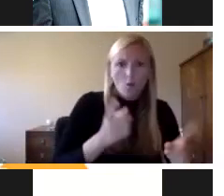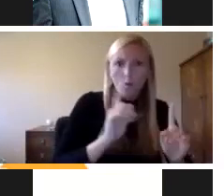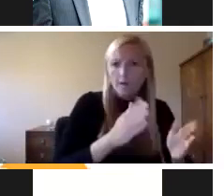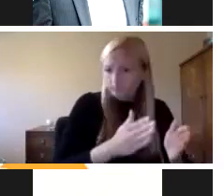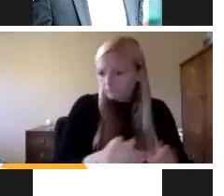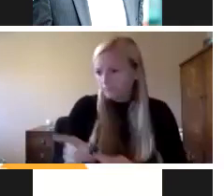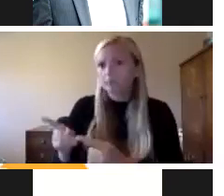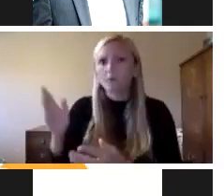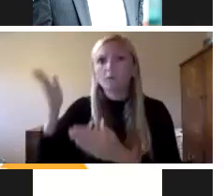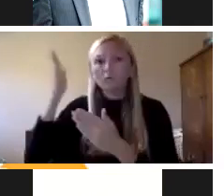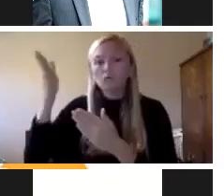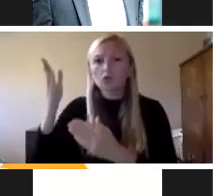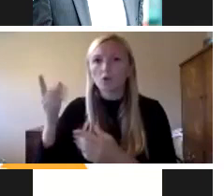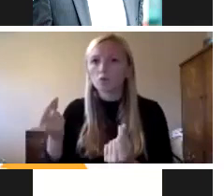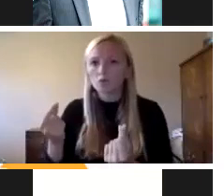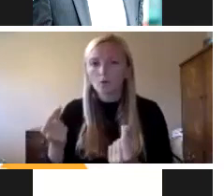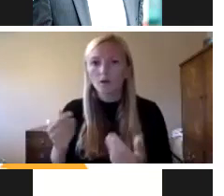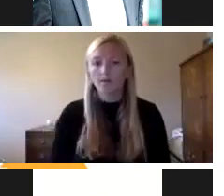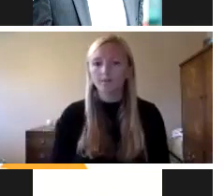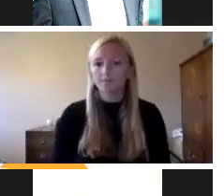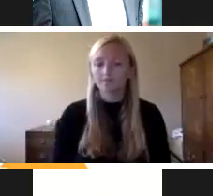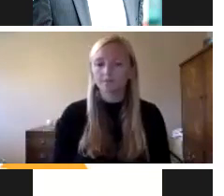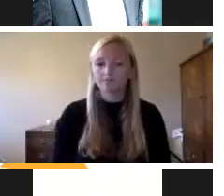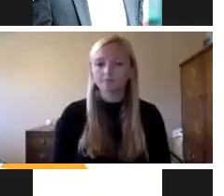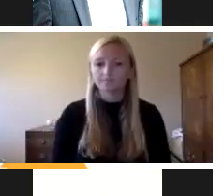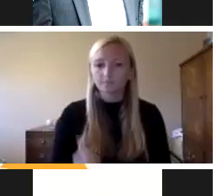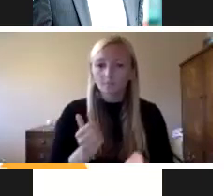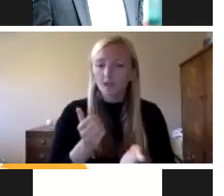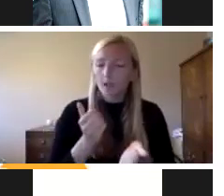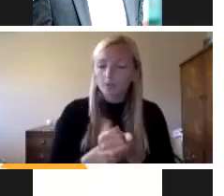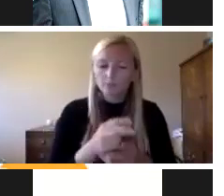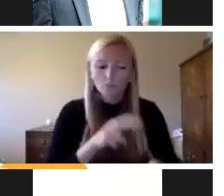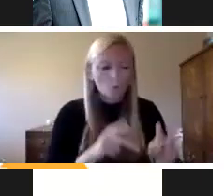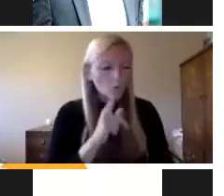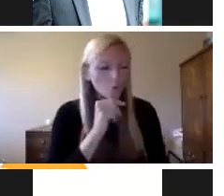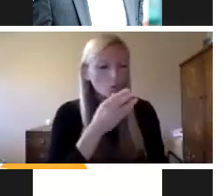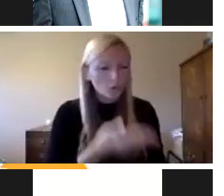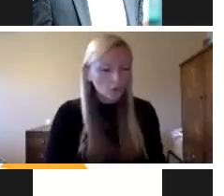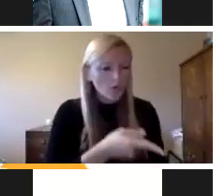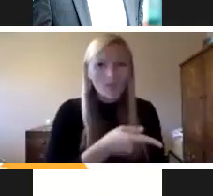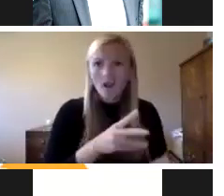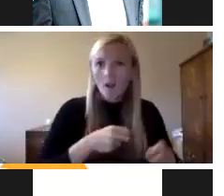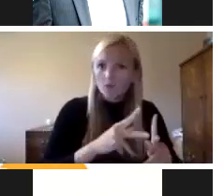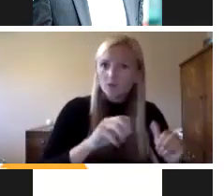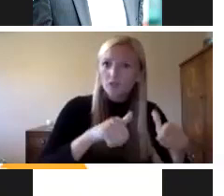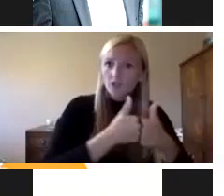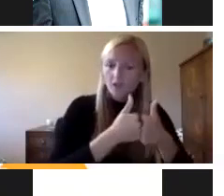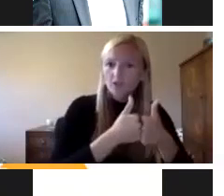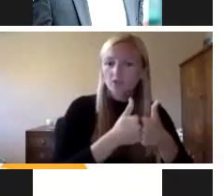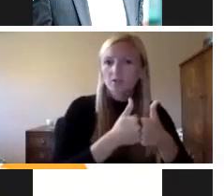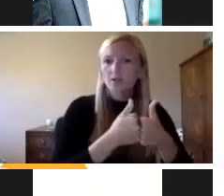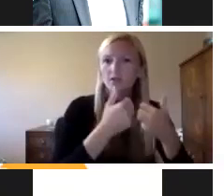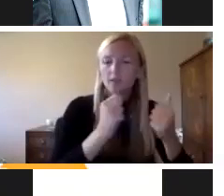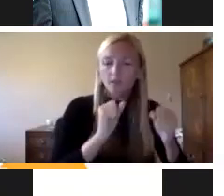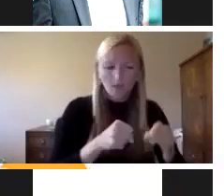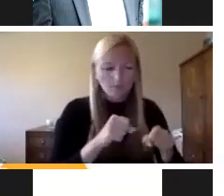future. It helps us really look at who they are, define their opportunities and challenges, put in some levels to measure whether or not